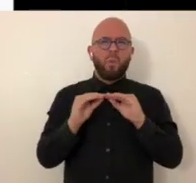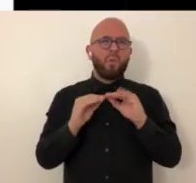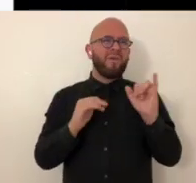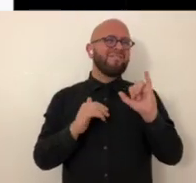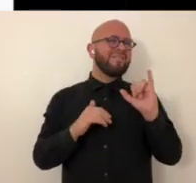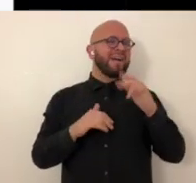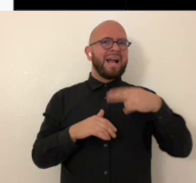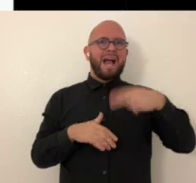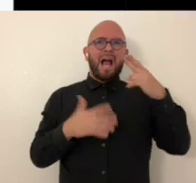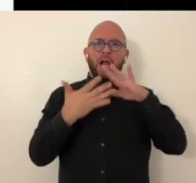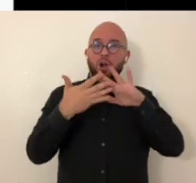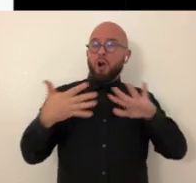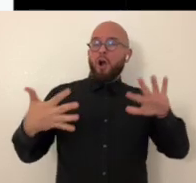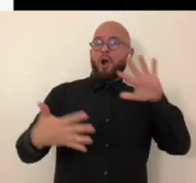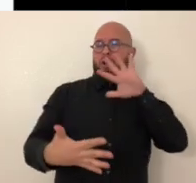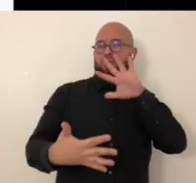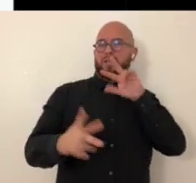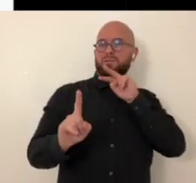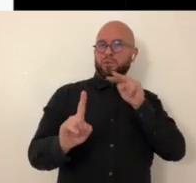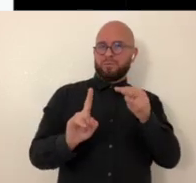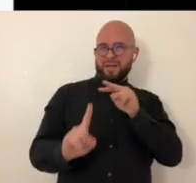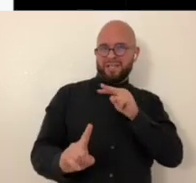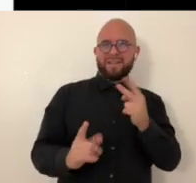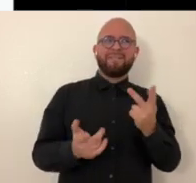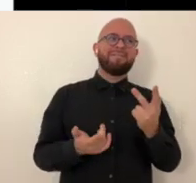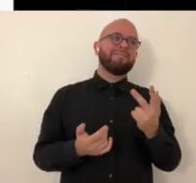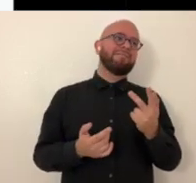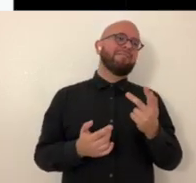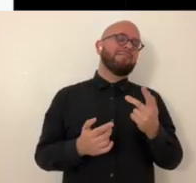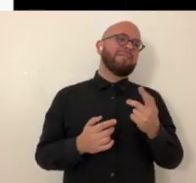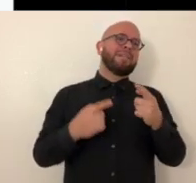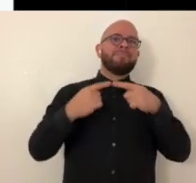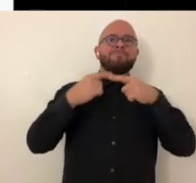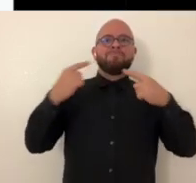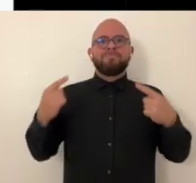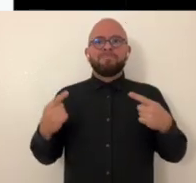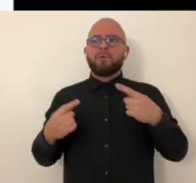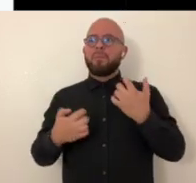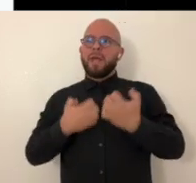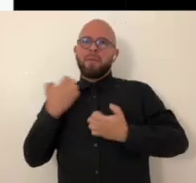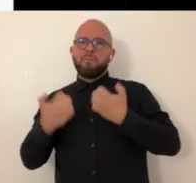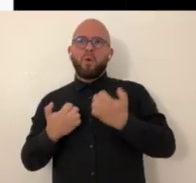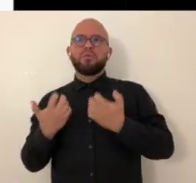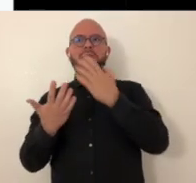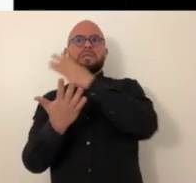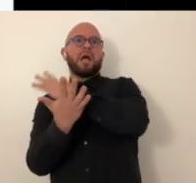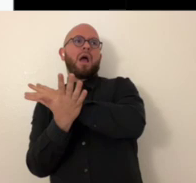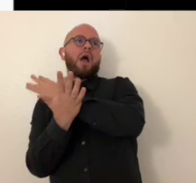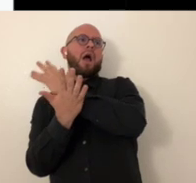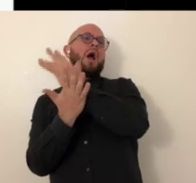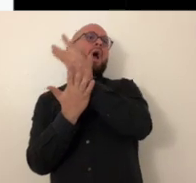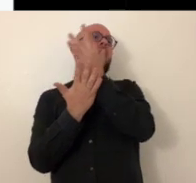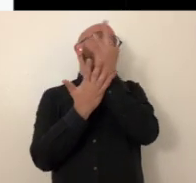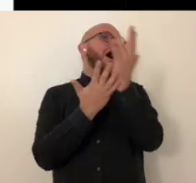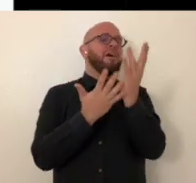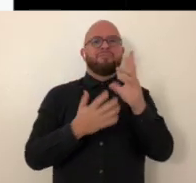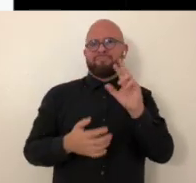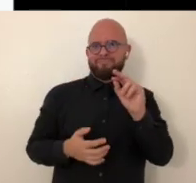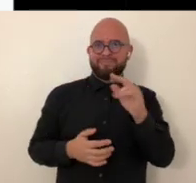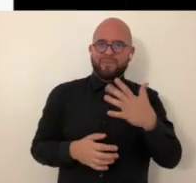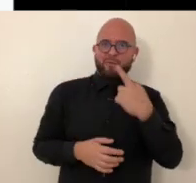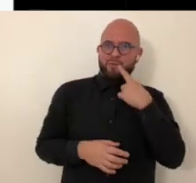and organizing trend puts them into more of a high contrast sort of perspective versus you know you think of